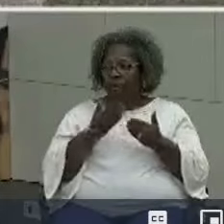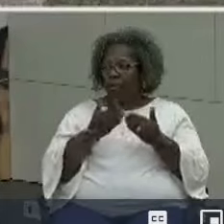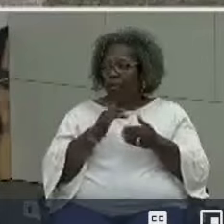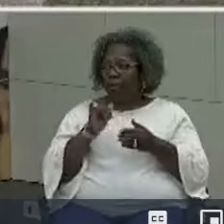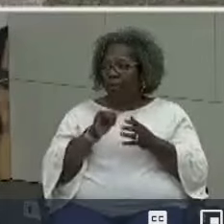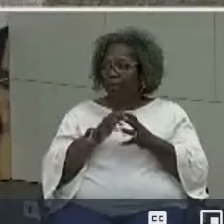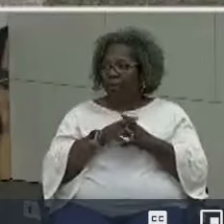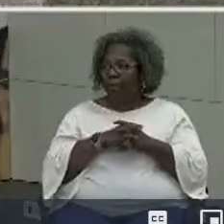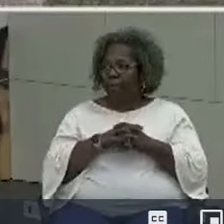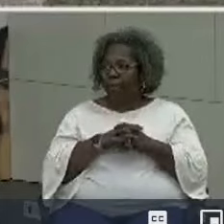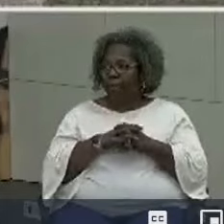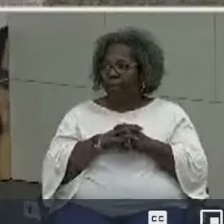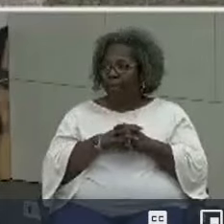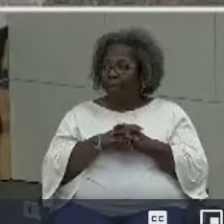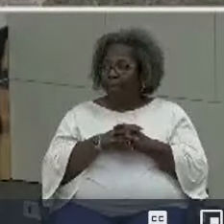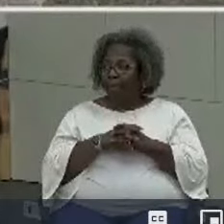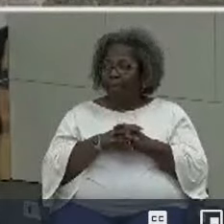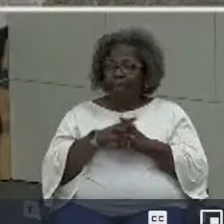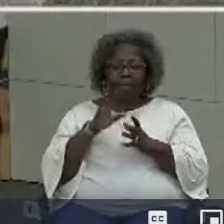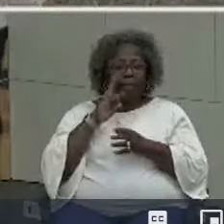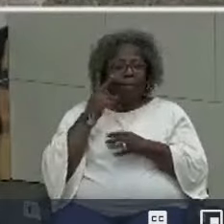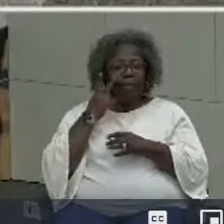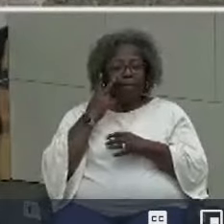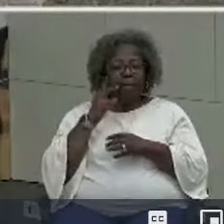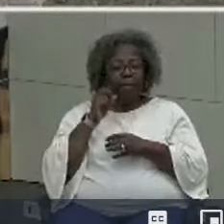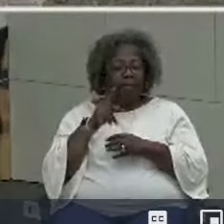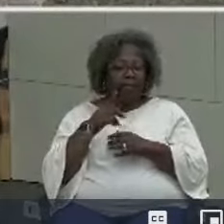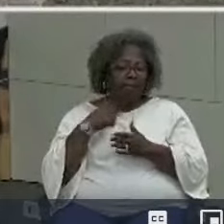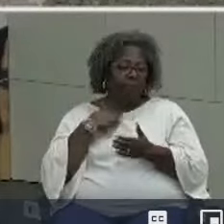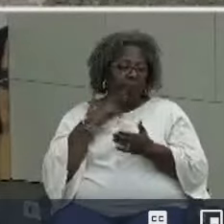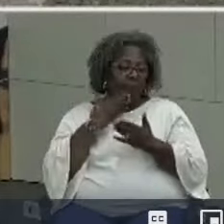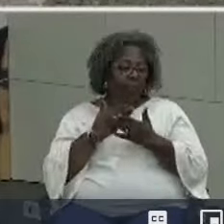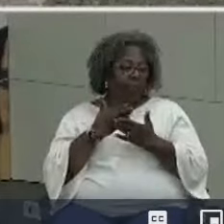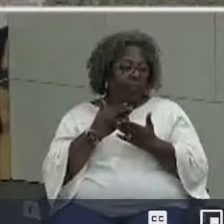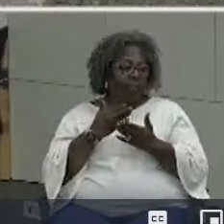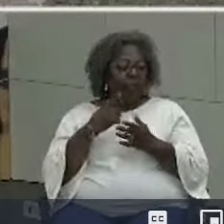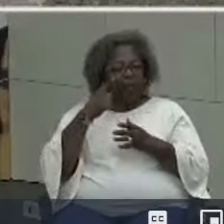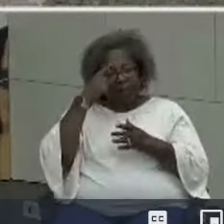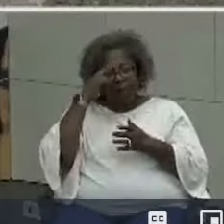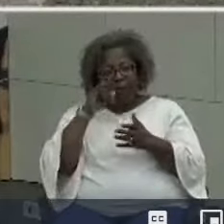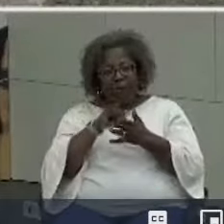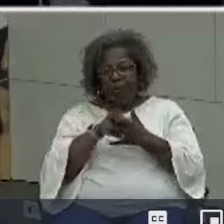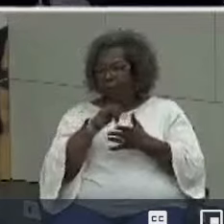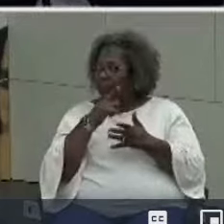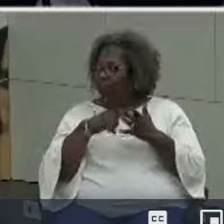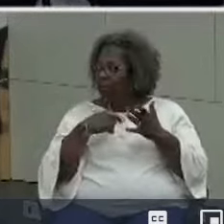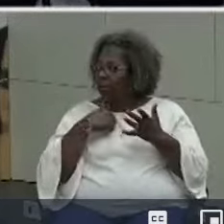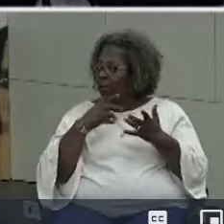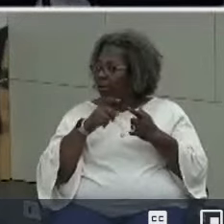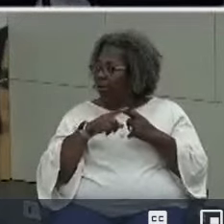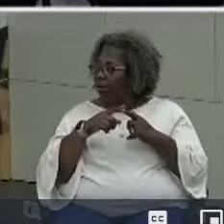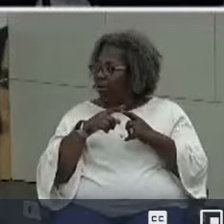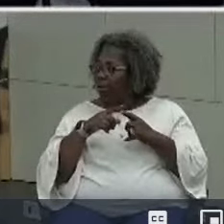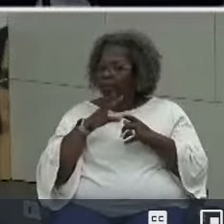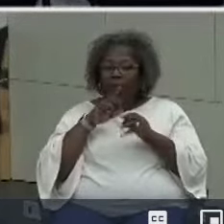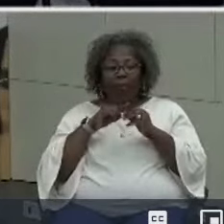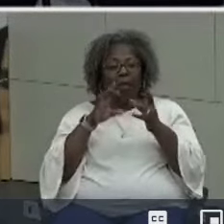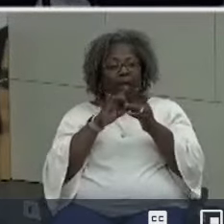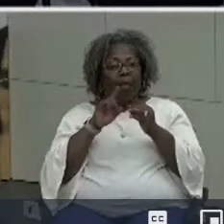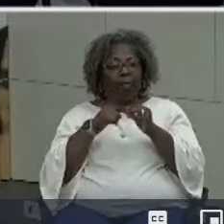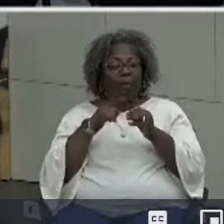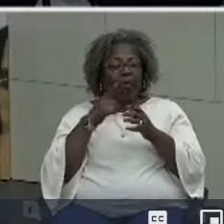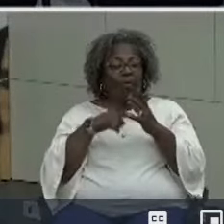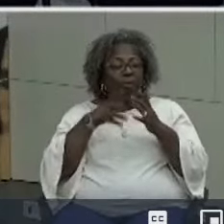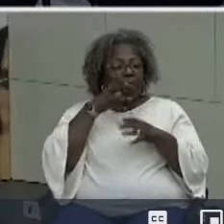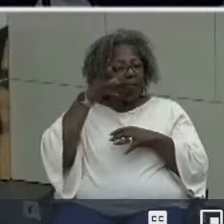but we'll see okay let's all right that's a belabor it but i think that's what i would want to reinforce from the comment earlier about what are